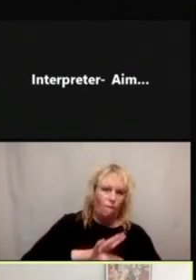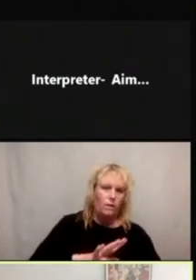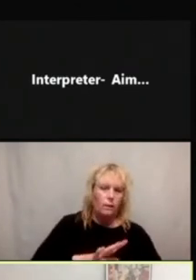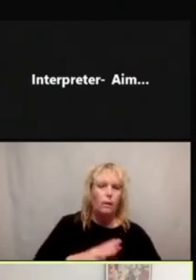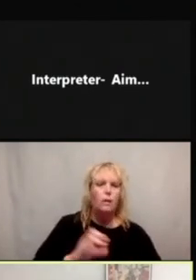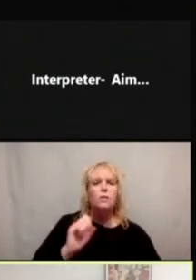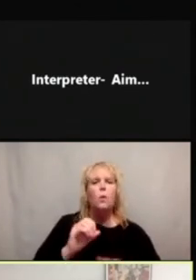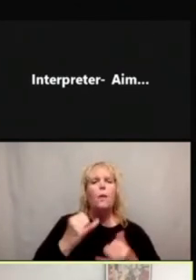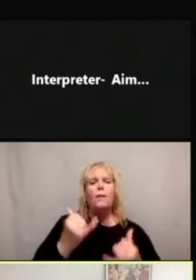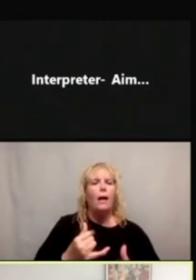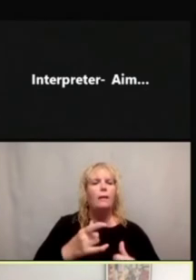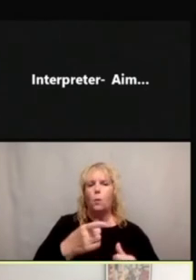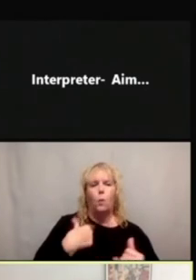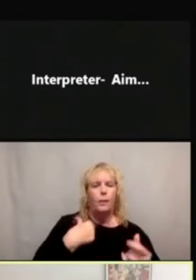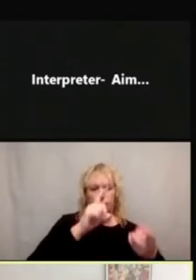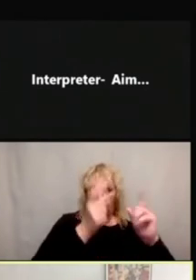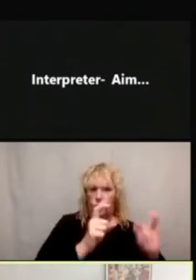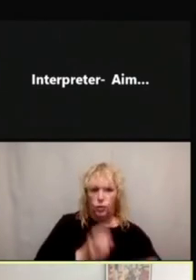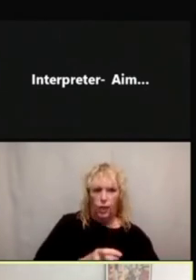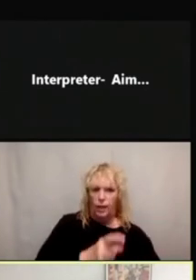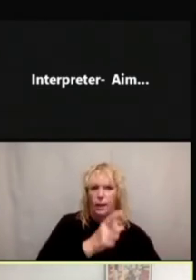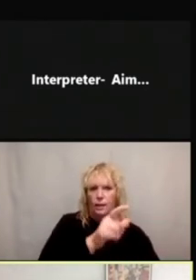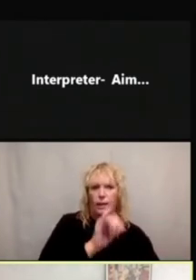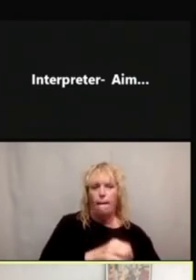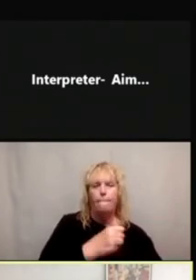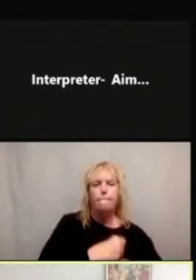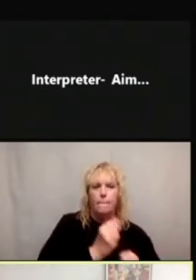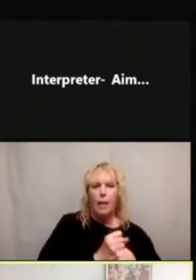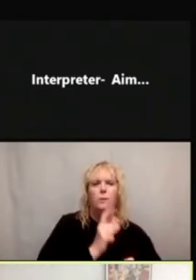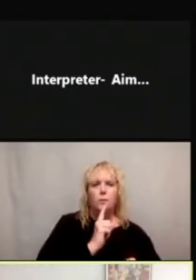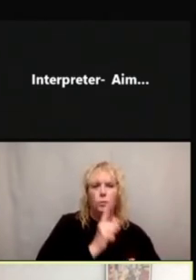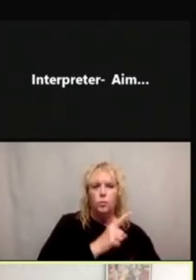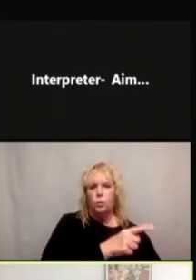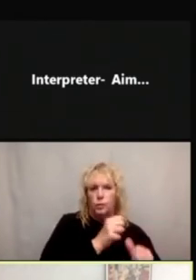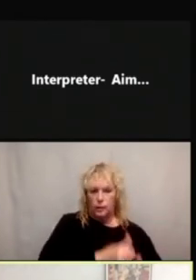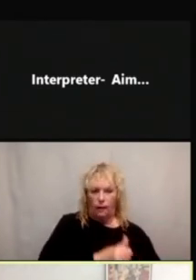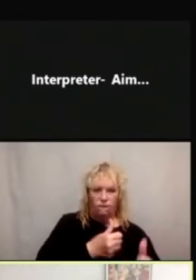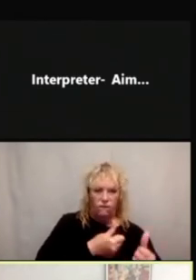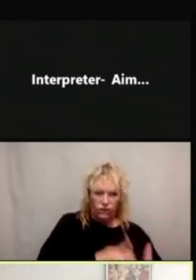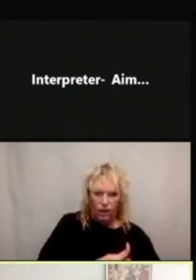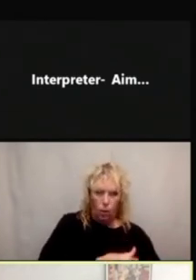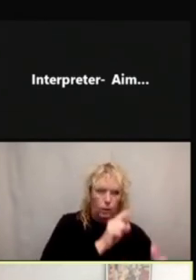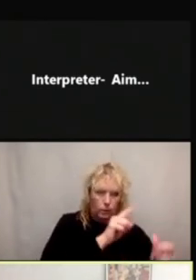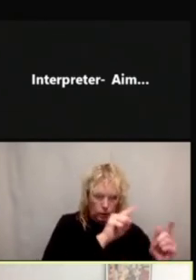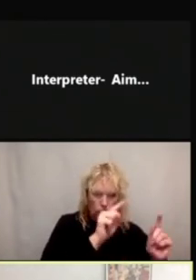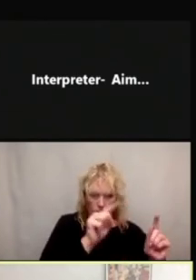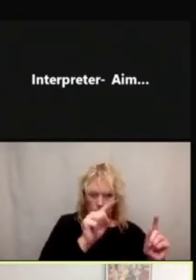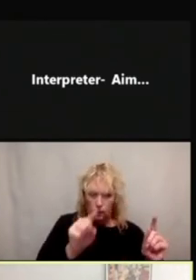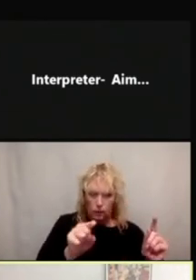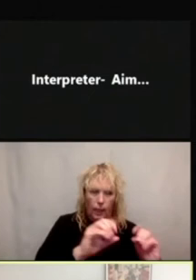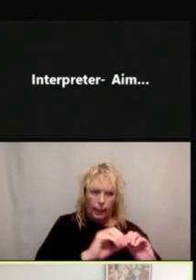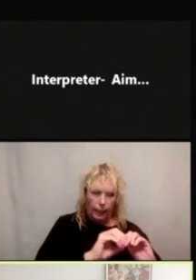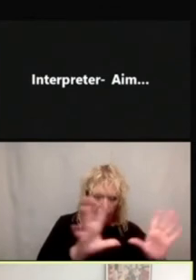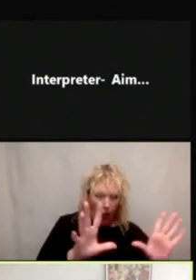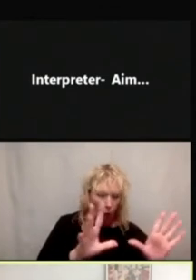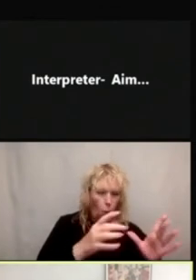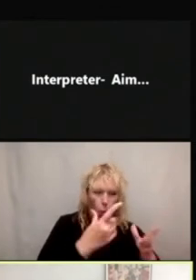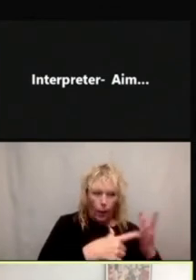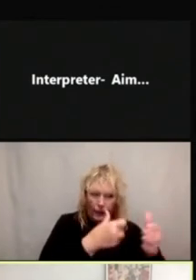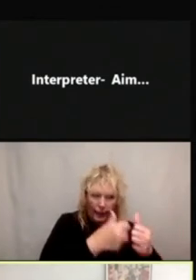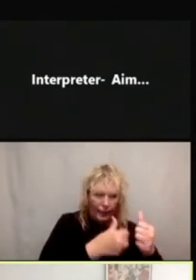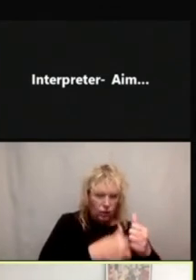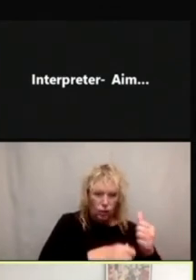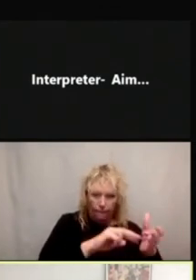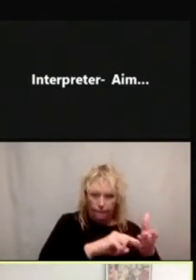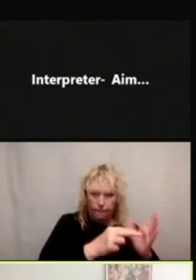revised the symptom descriptions to make sure that they follow plain language best practices, that it's very clear to people what each of these individual